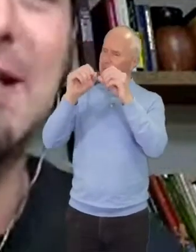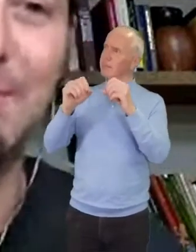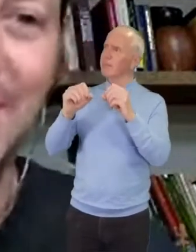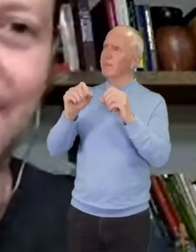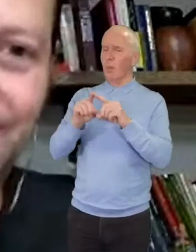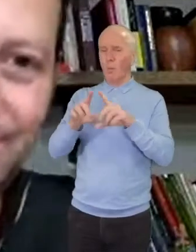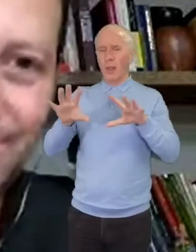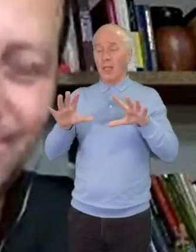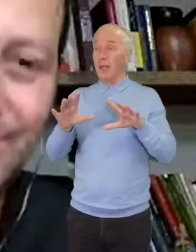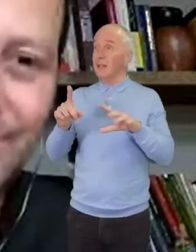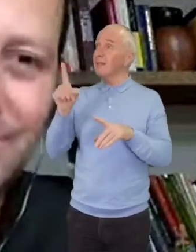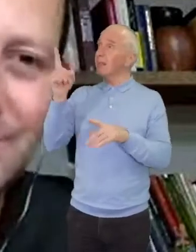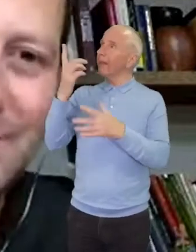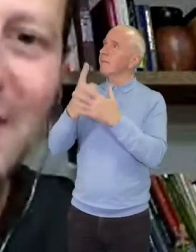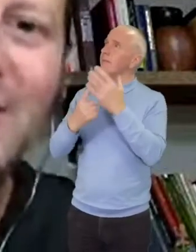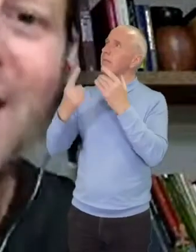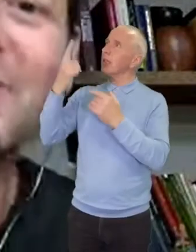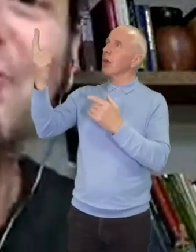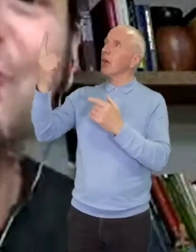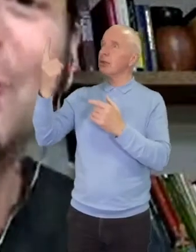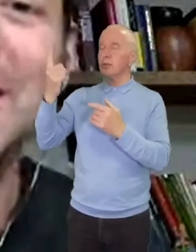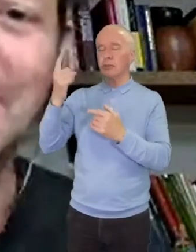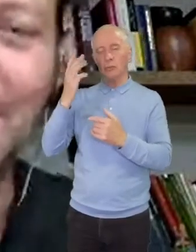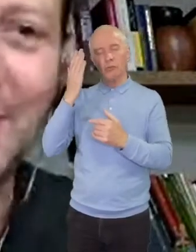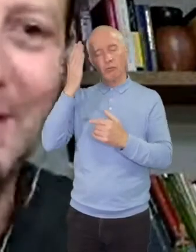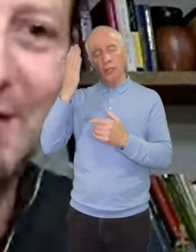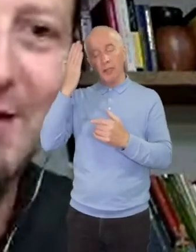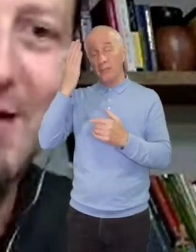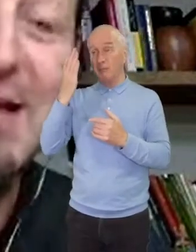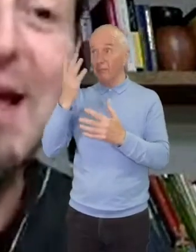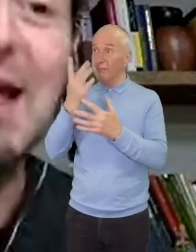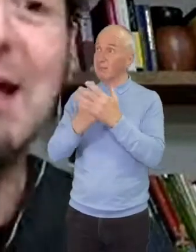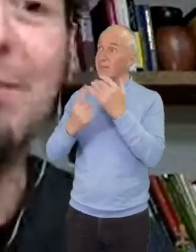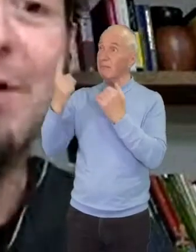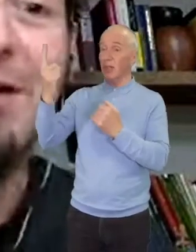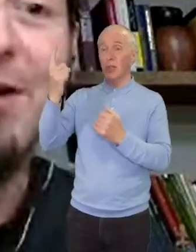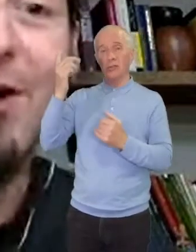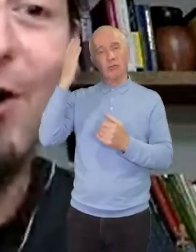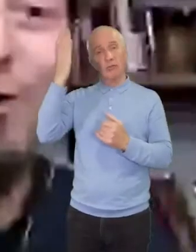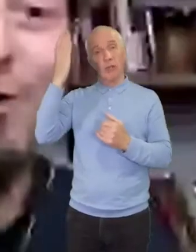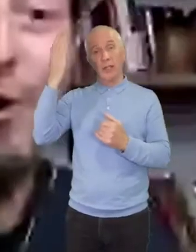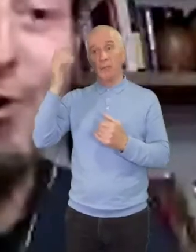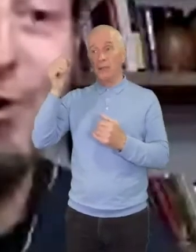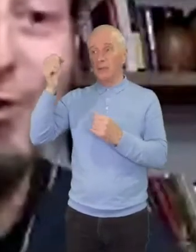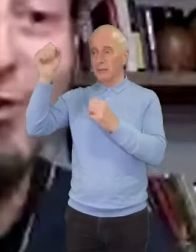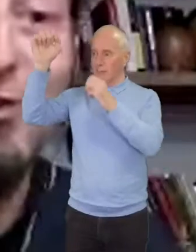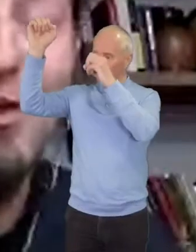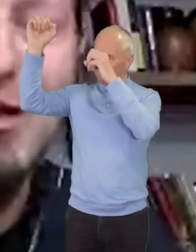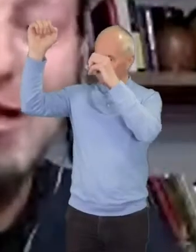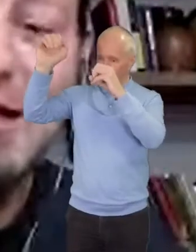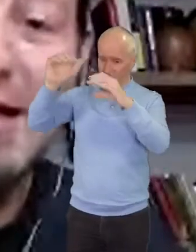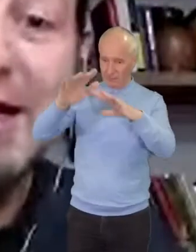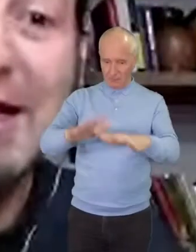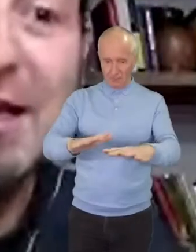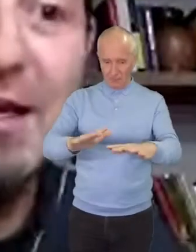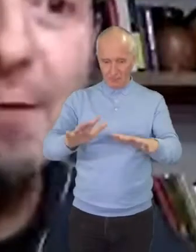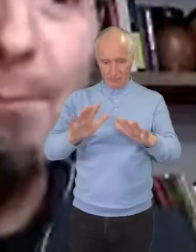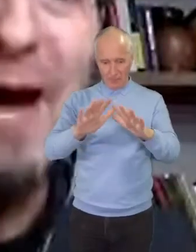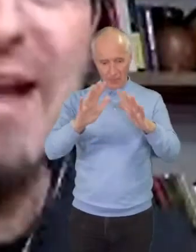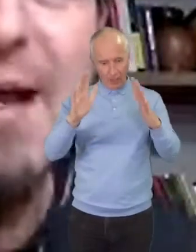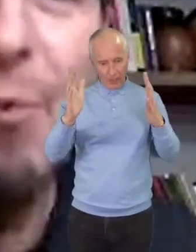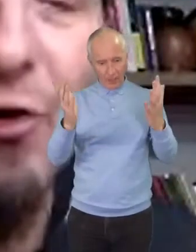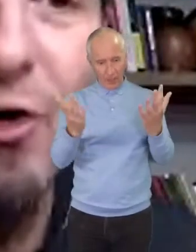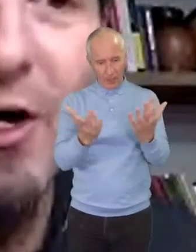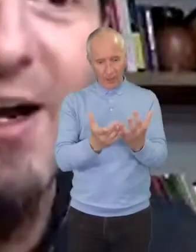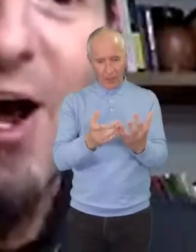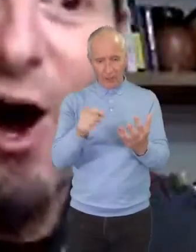dream, God's dream came on earth, in